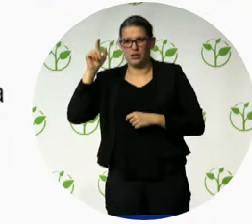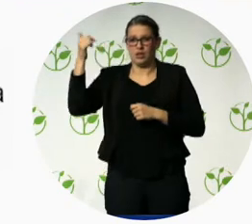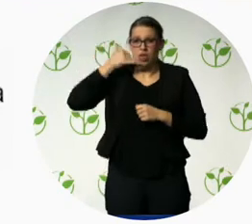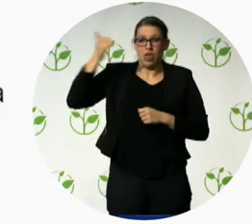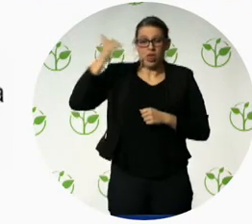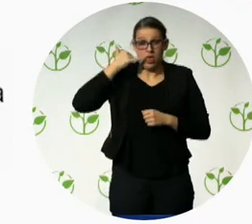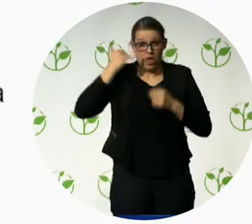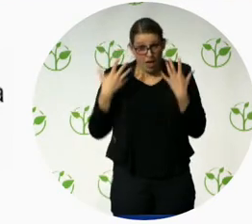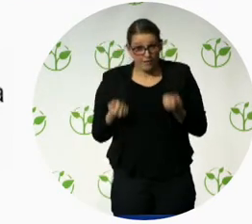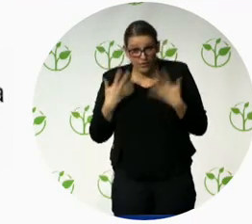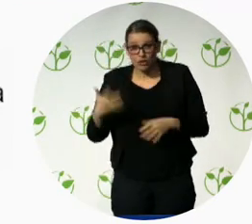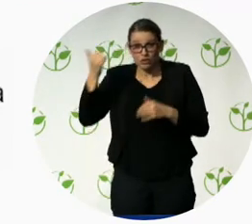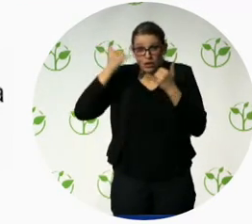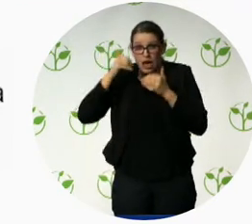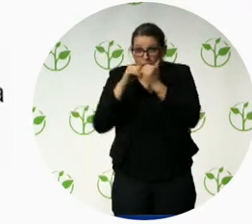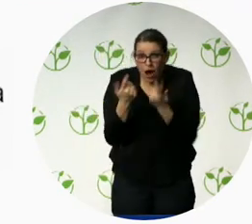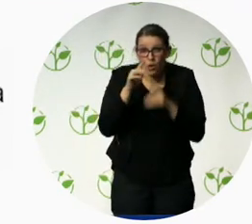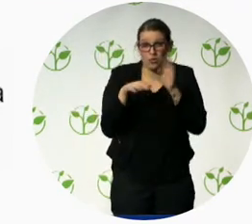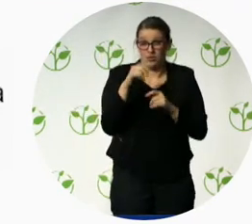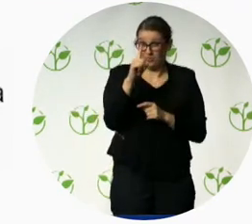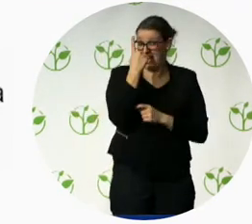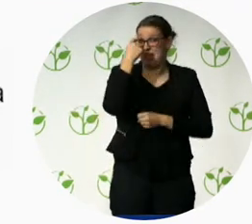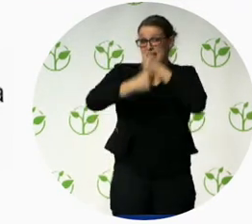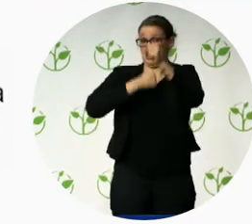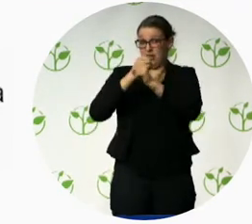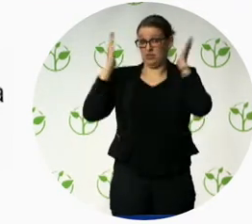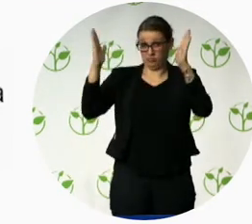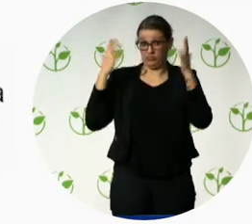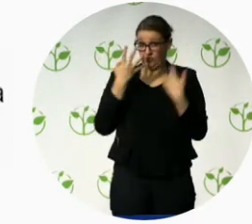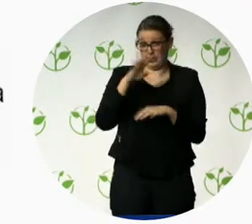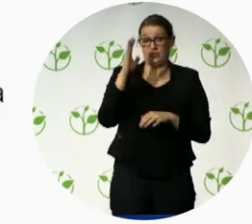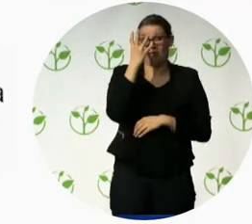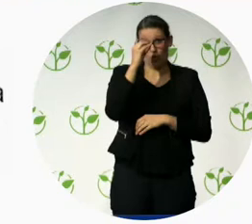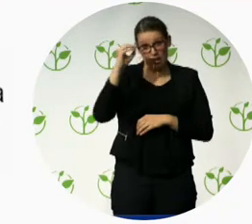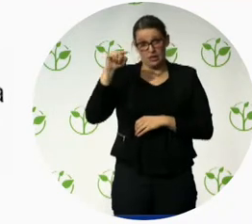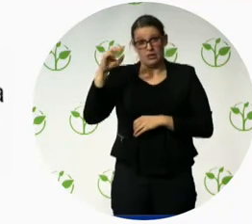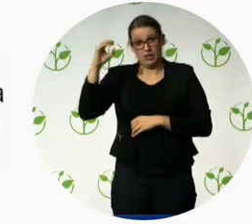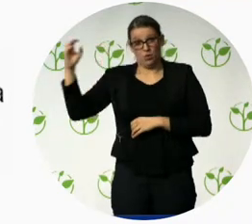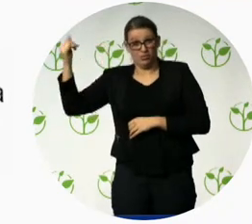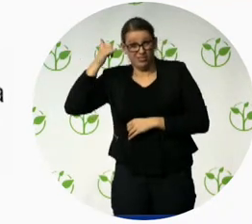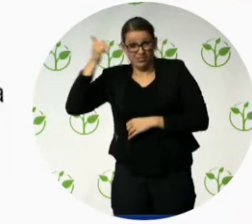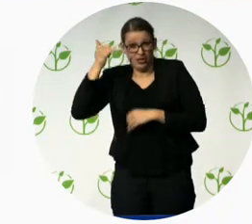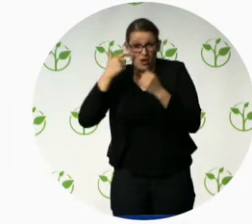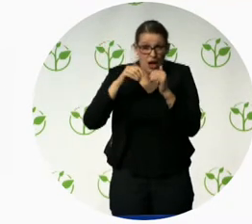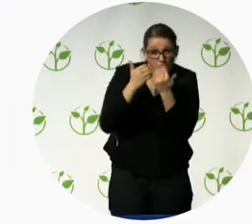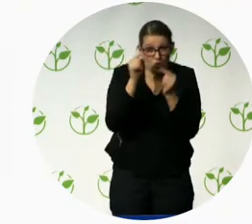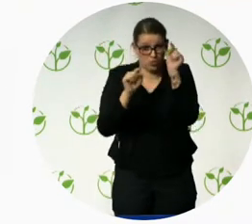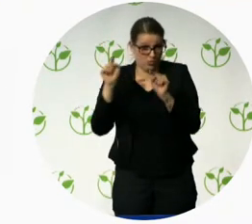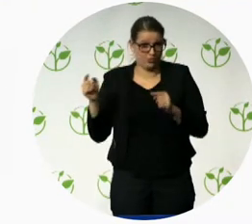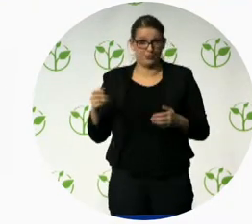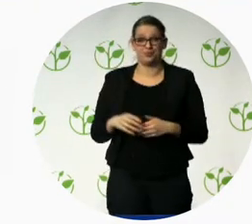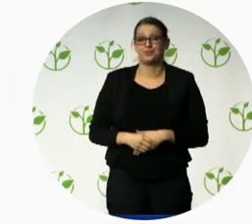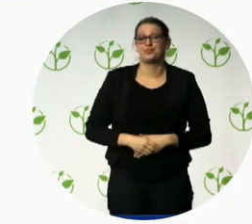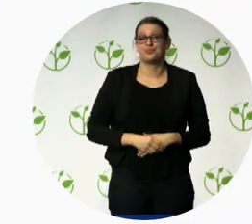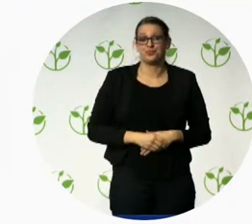it makes it easier for them to include and make that hire next time and make sure they hire somebody with a disability into their organization because that